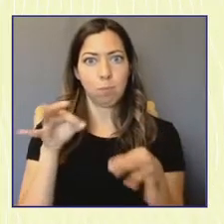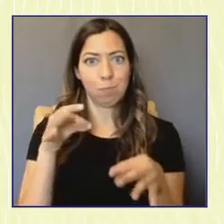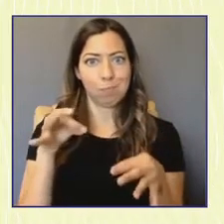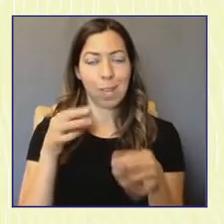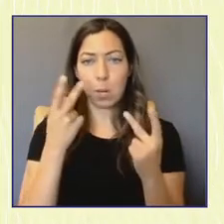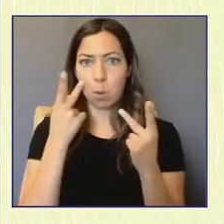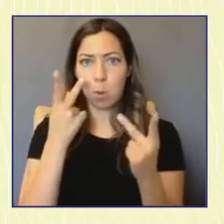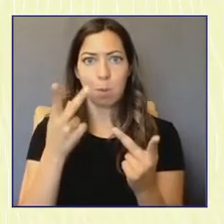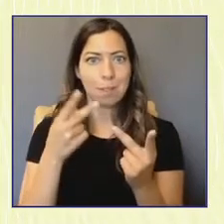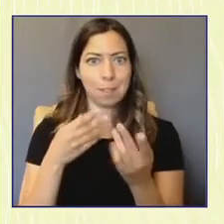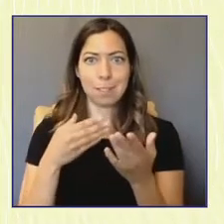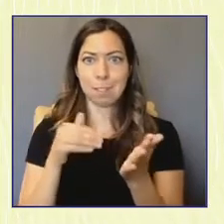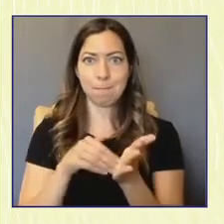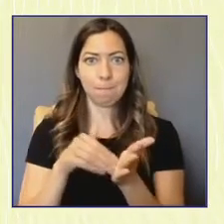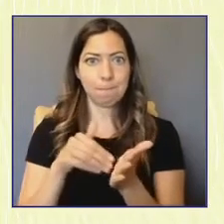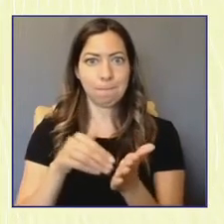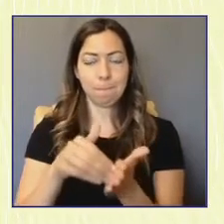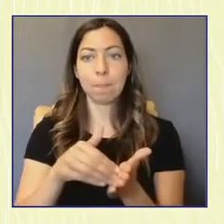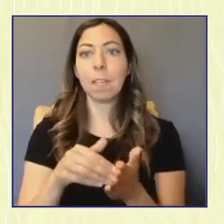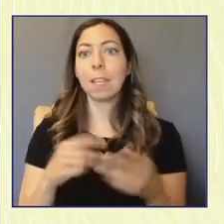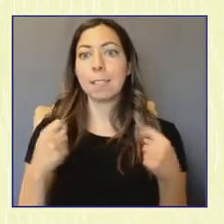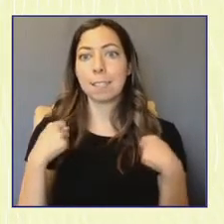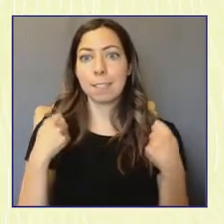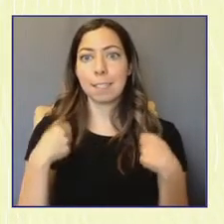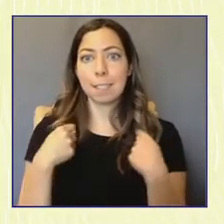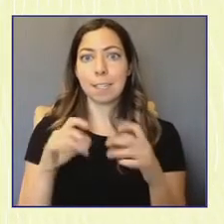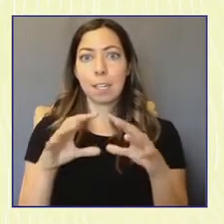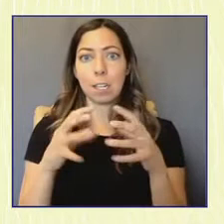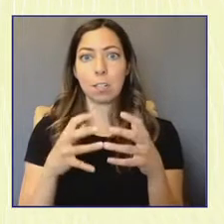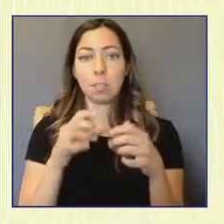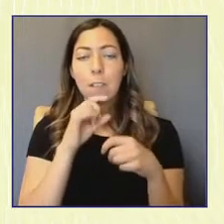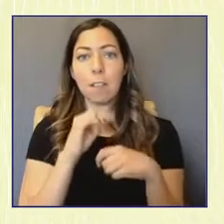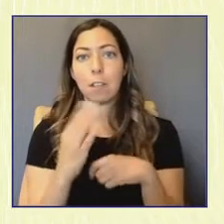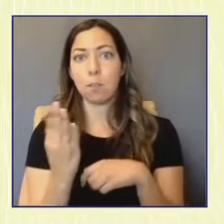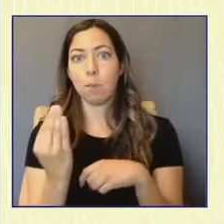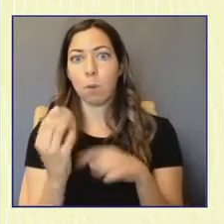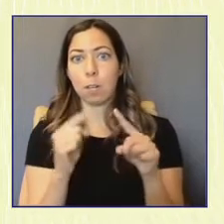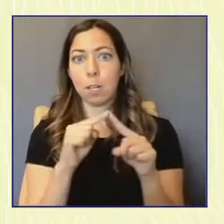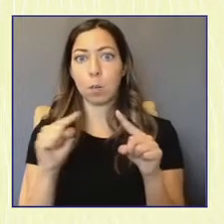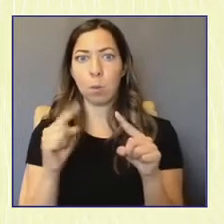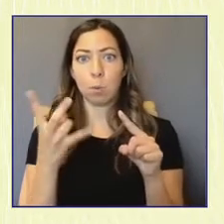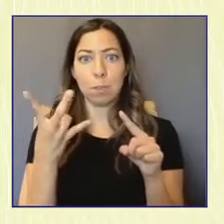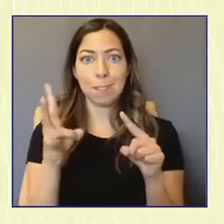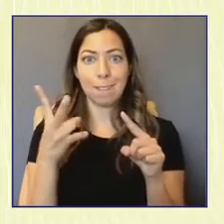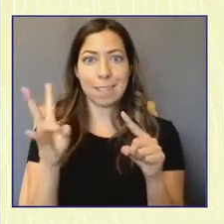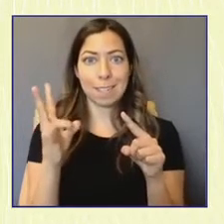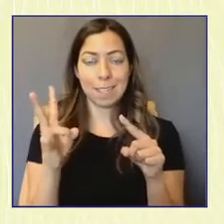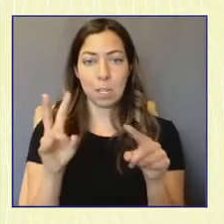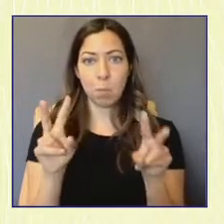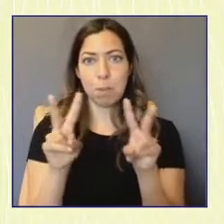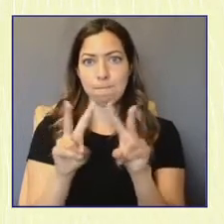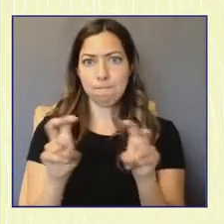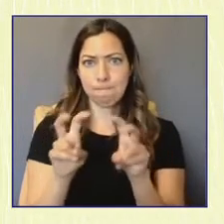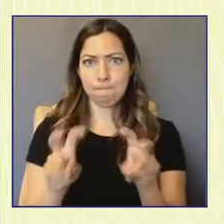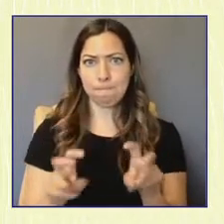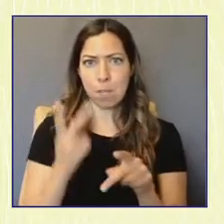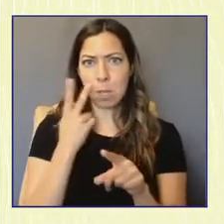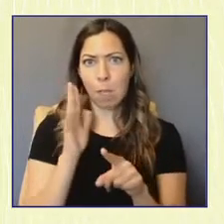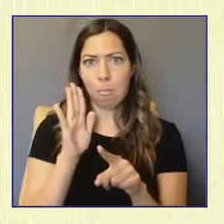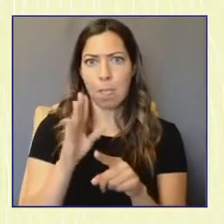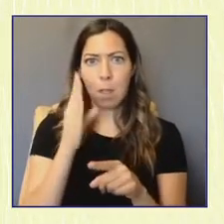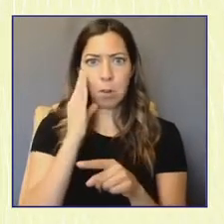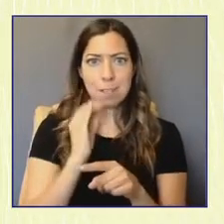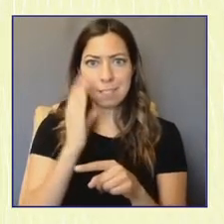survey of teens that we did between the ages of 14 and 17 that really reveals how different their experiences can be.